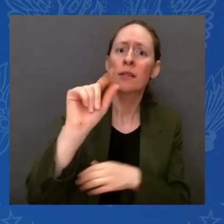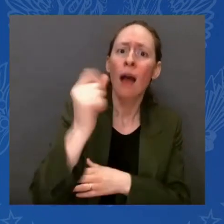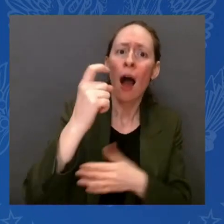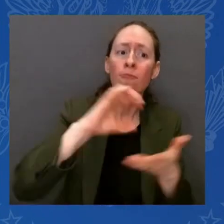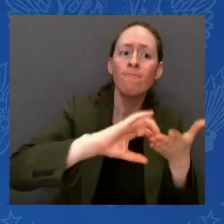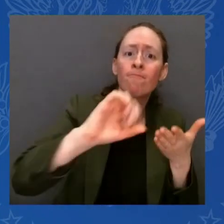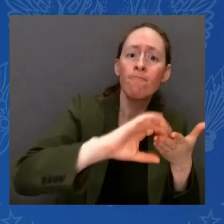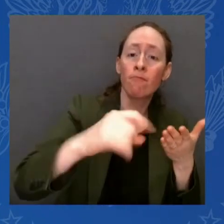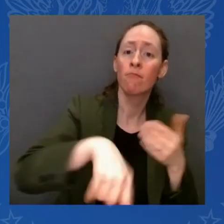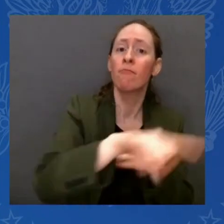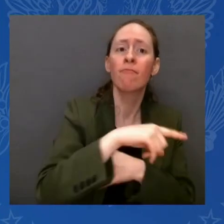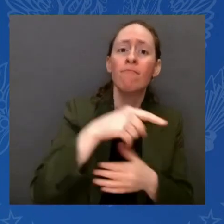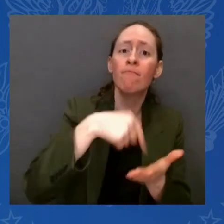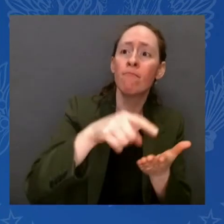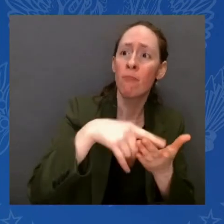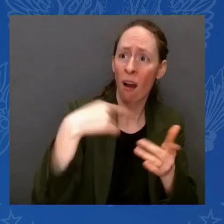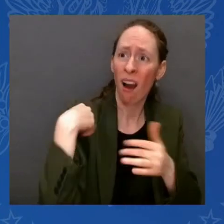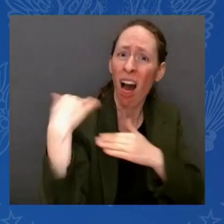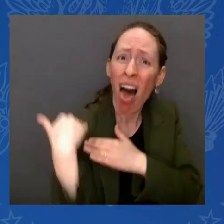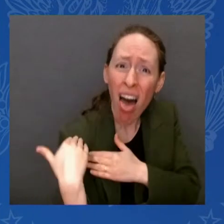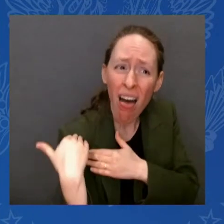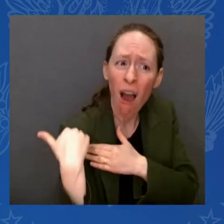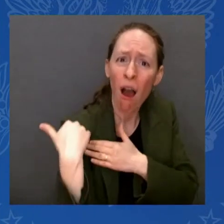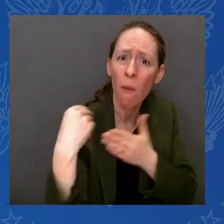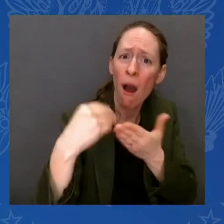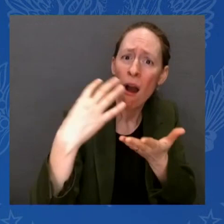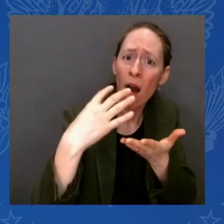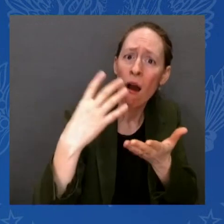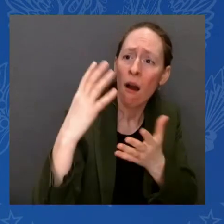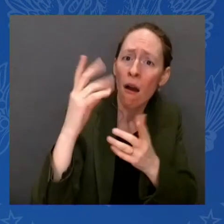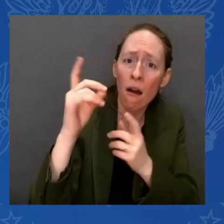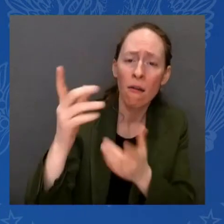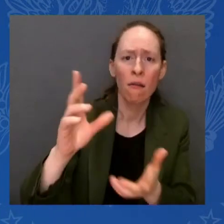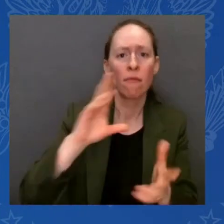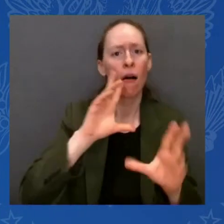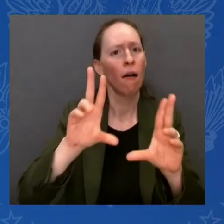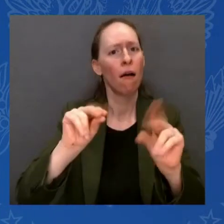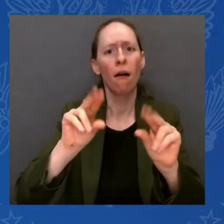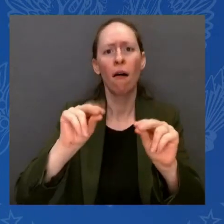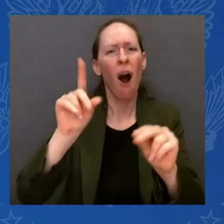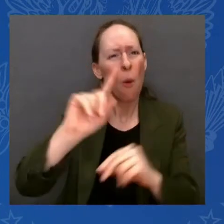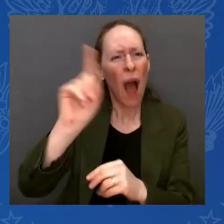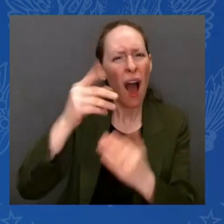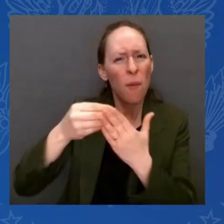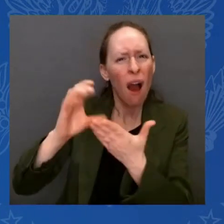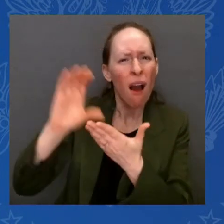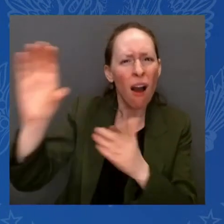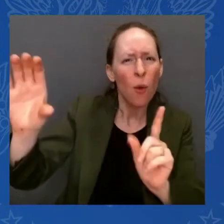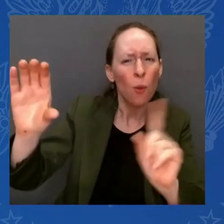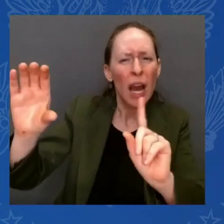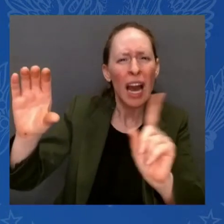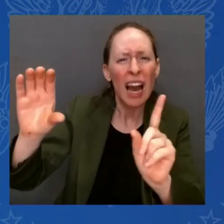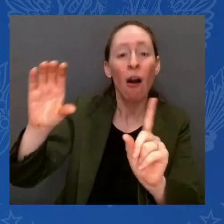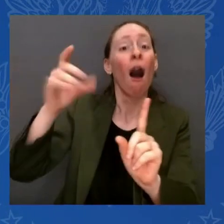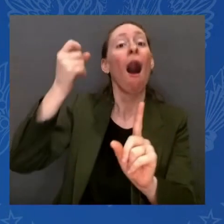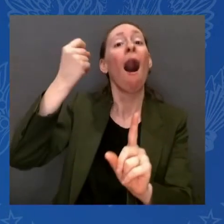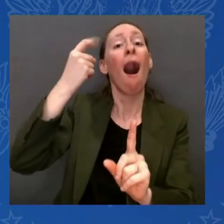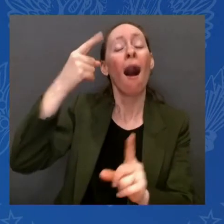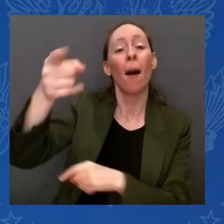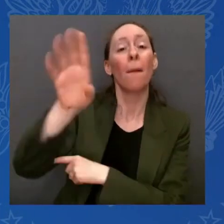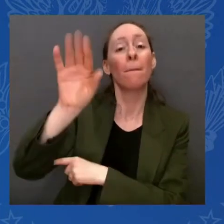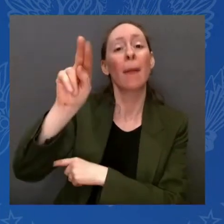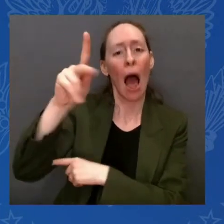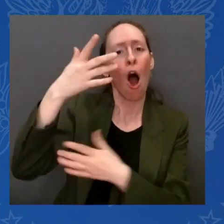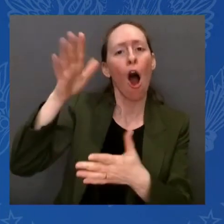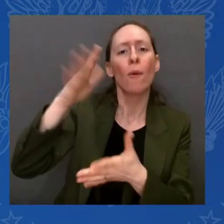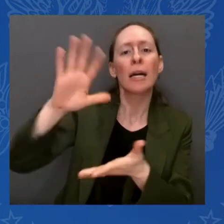will come from the fees that banks pay into the Deposit Insurance Fund. Because of the actions of that — because of the